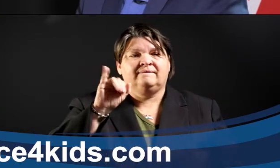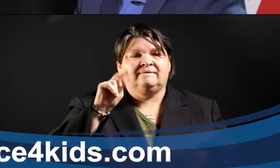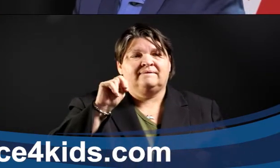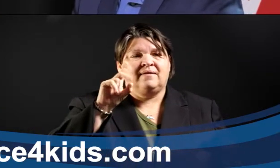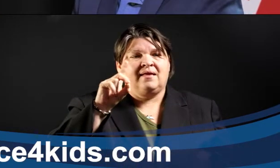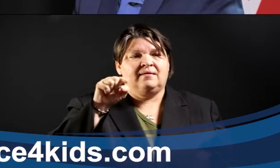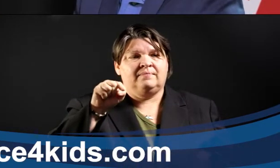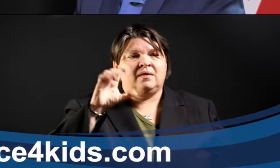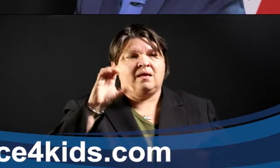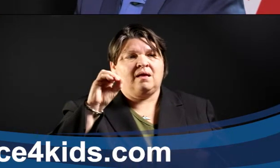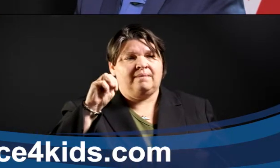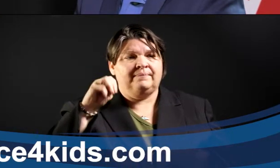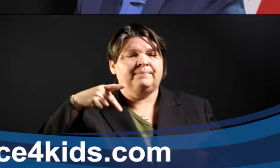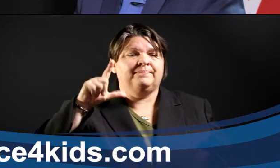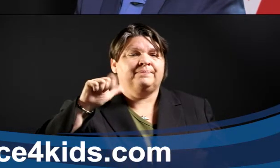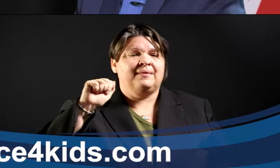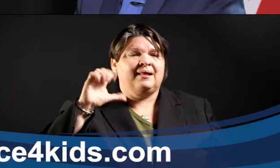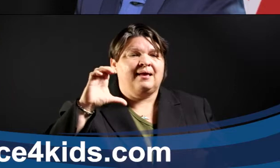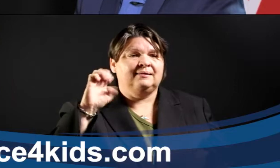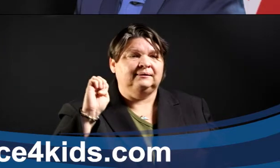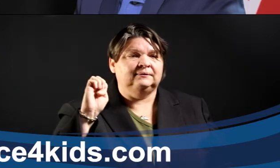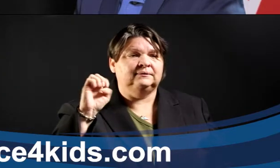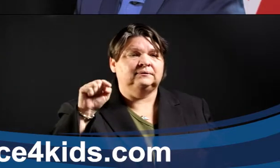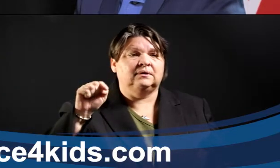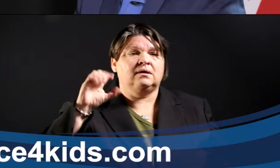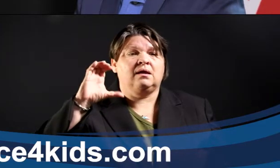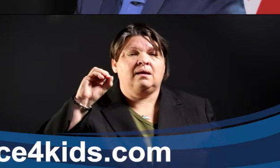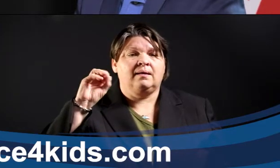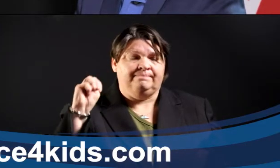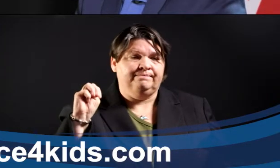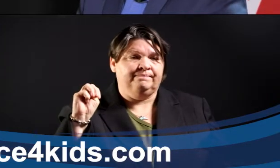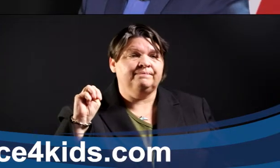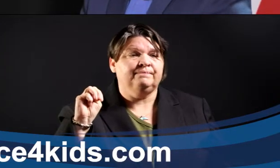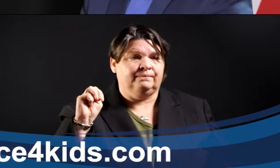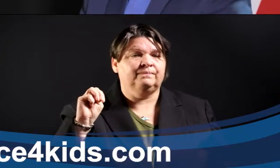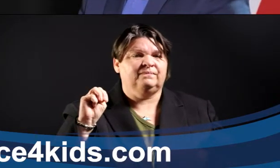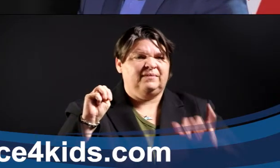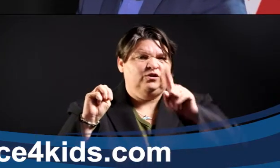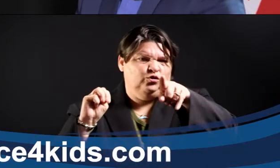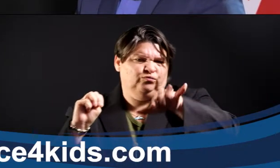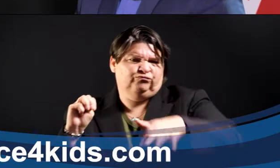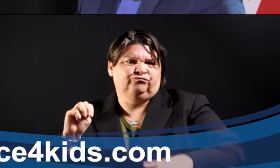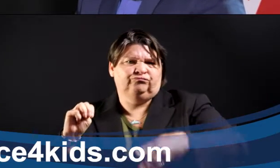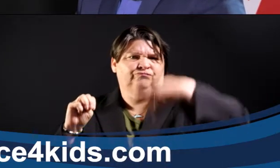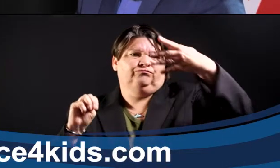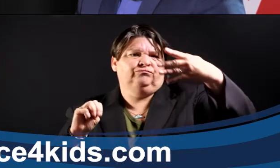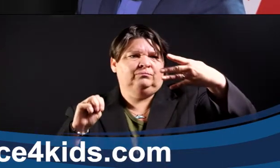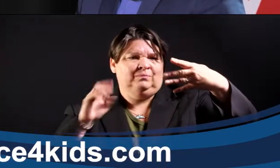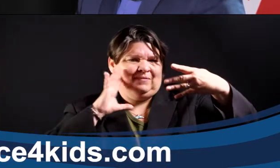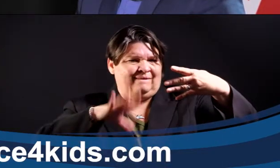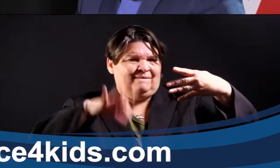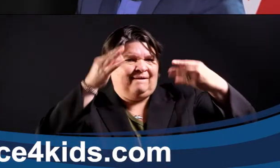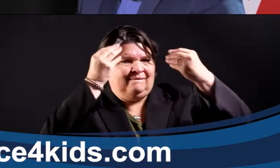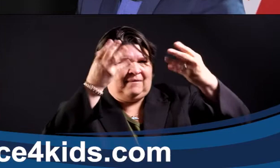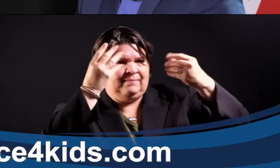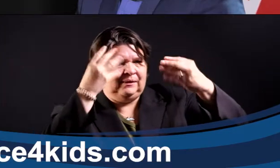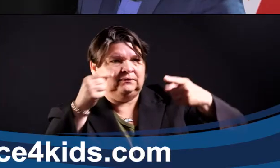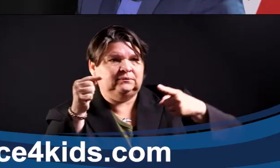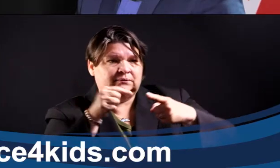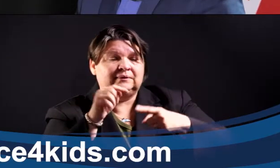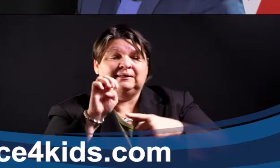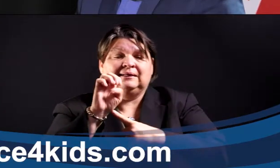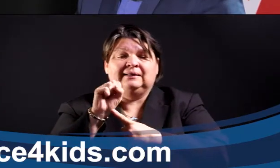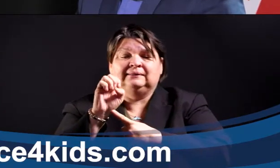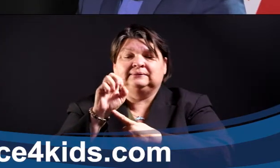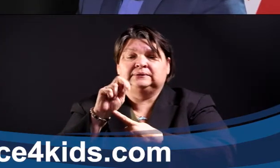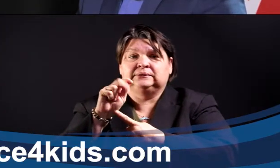kids.com. We know that essential workers not only include hospital employees and first